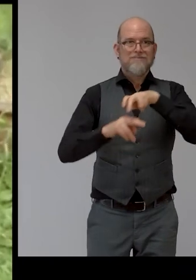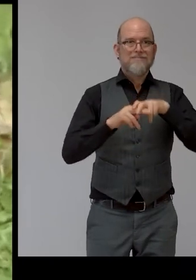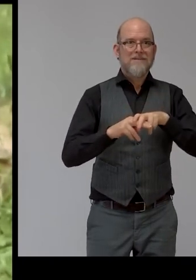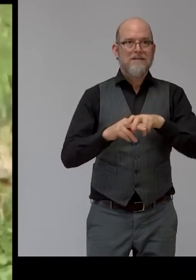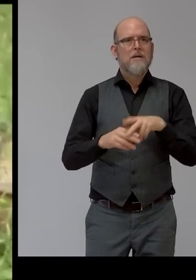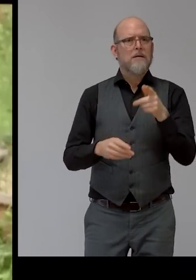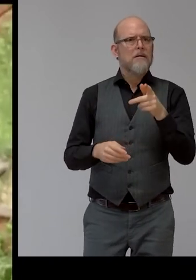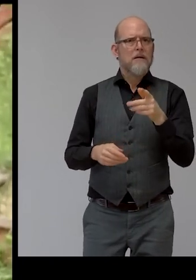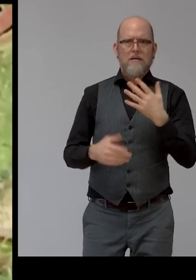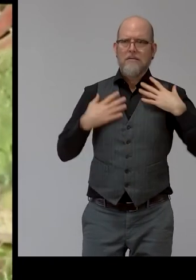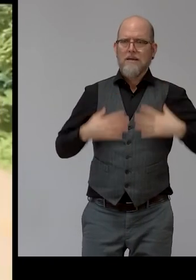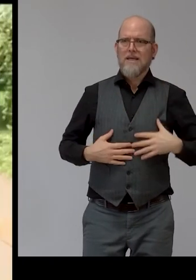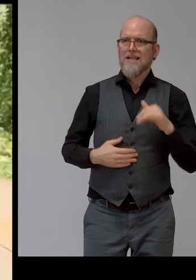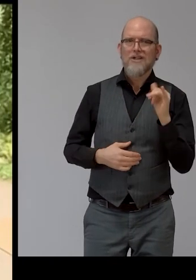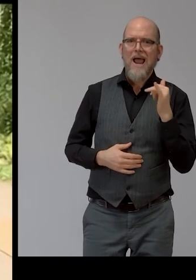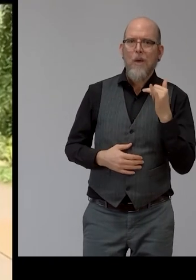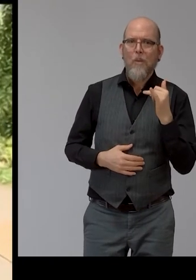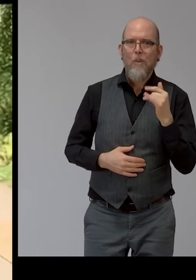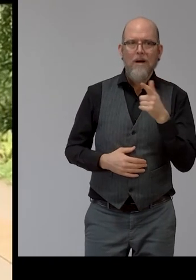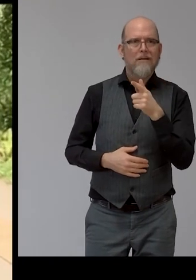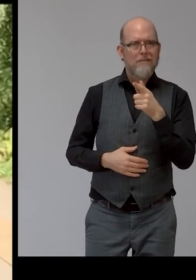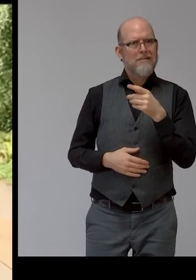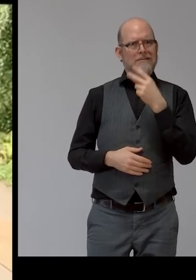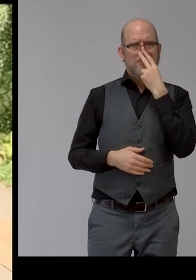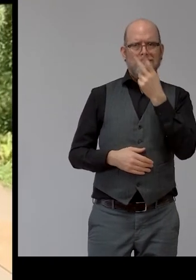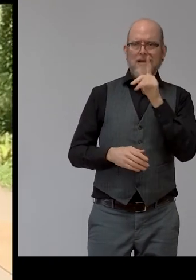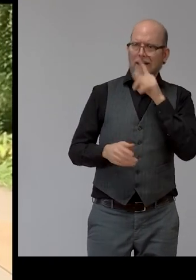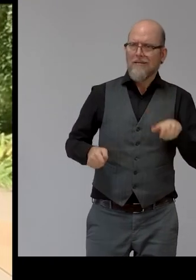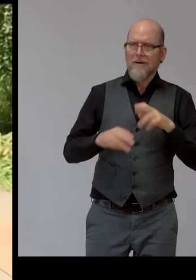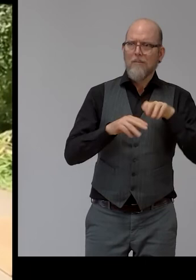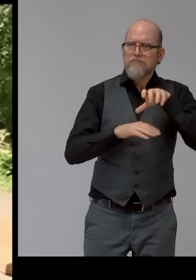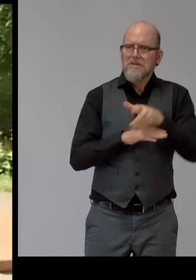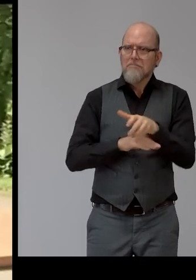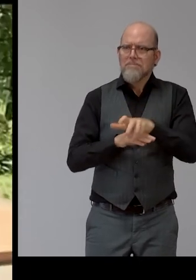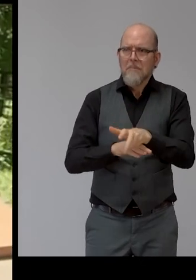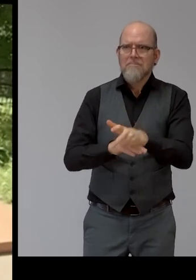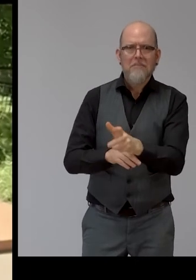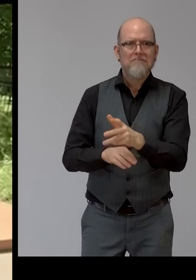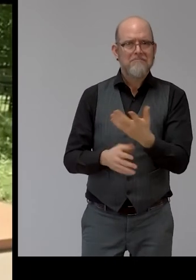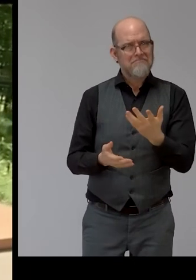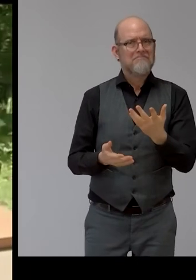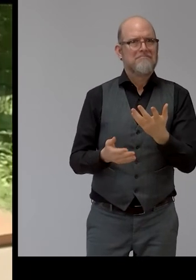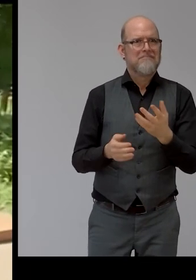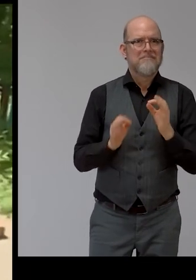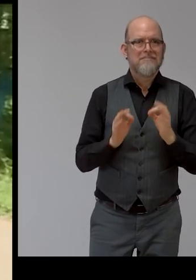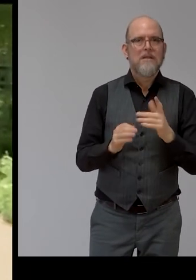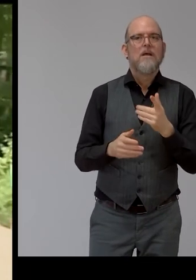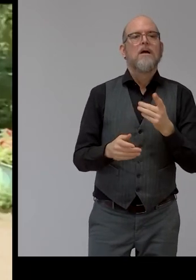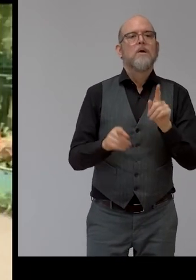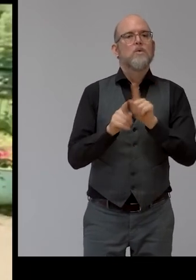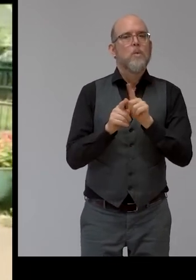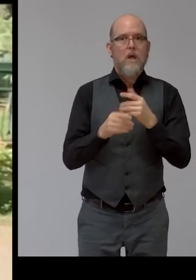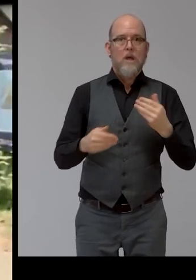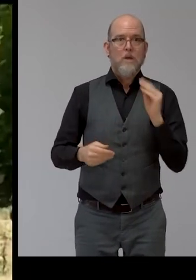getting over obstacles such as steps and ramps. They are accompanied by young people without disabilities